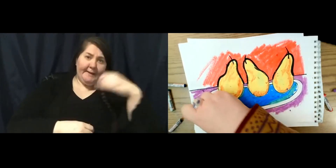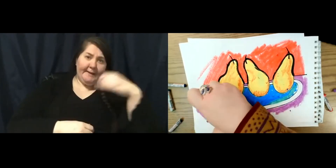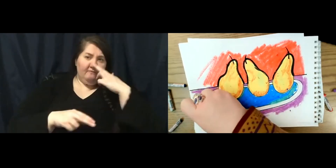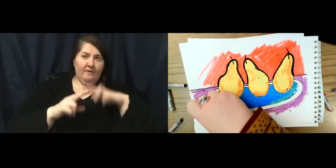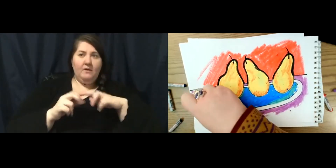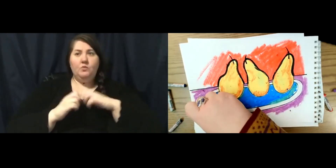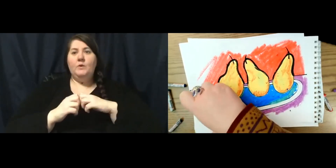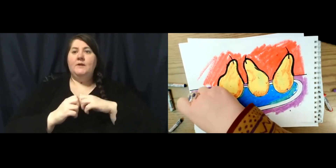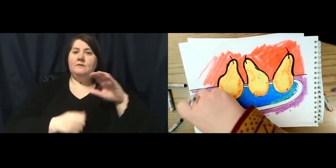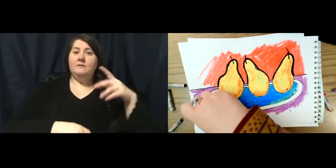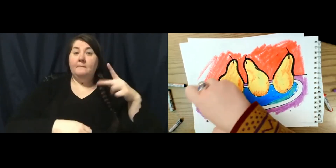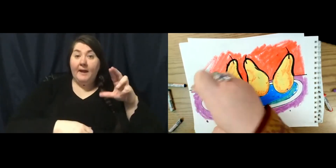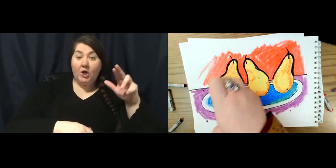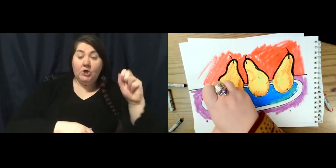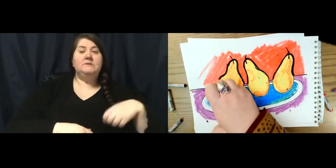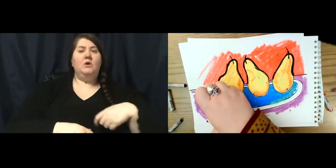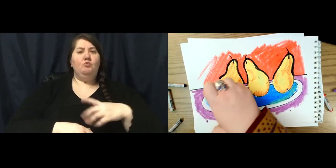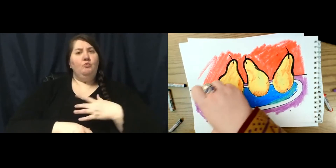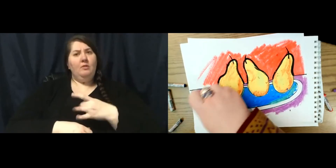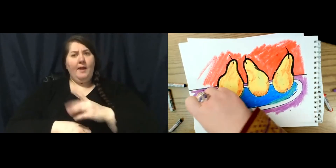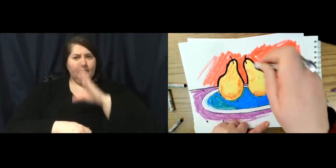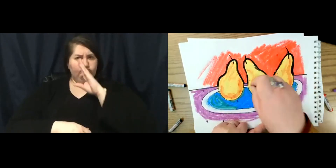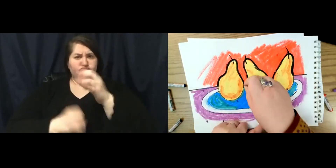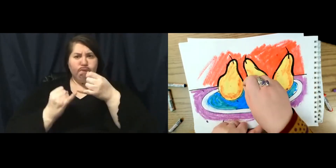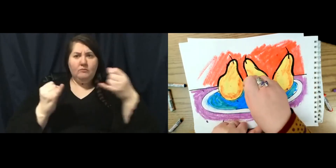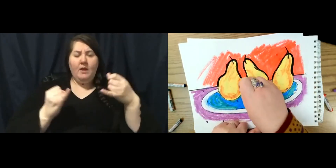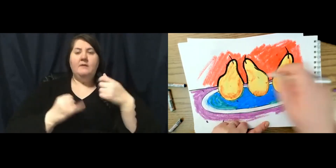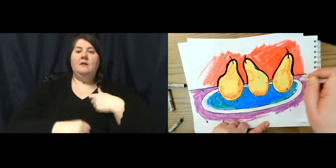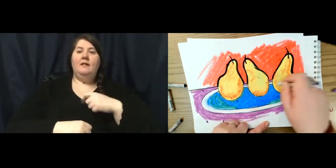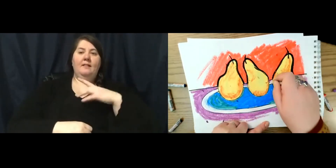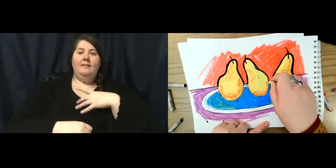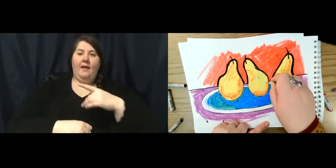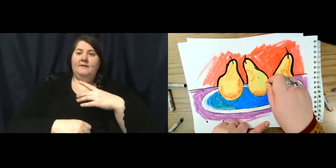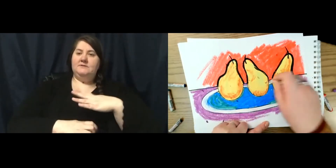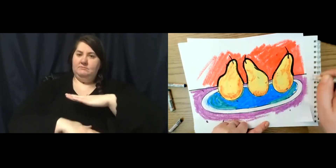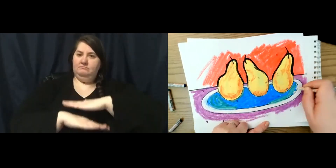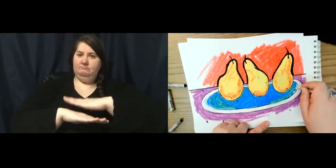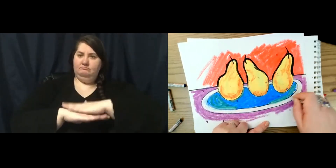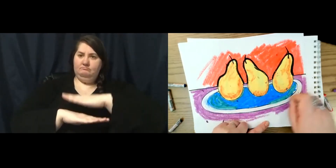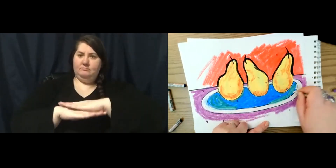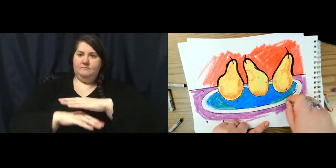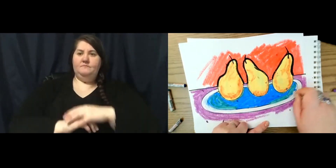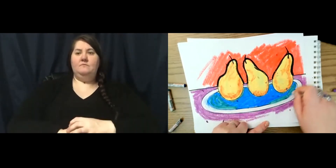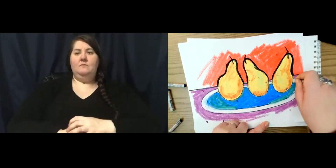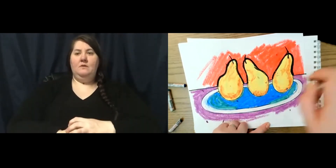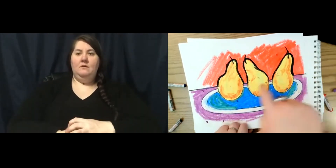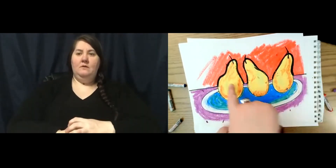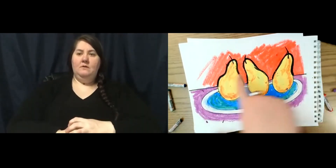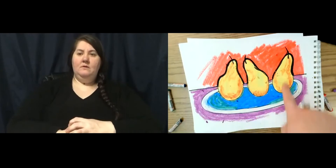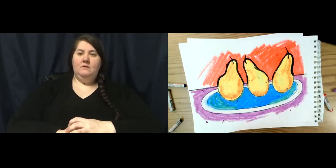pairs. And all of my straight line lovers probably liked drawing the table line and